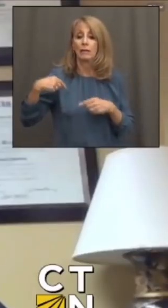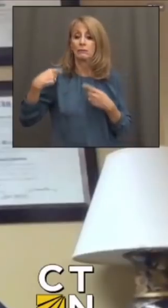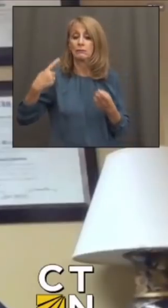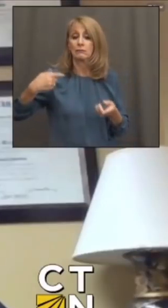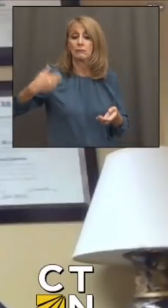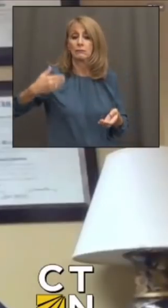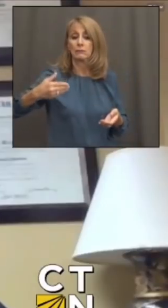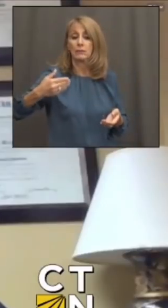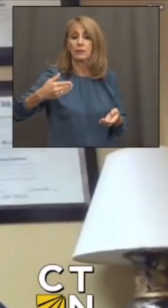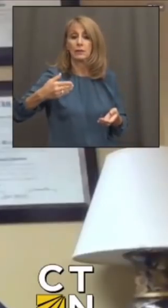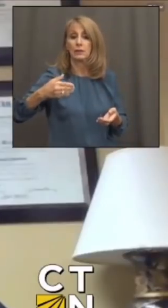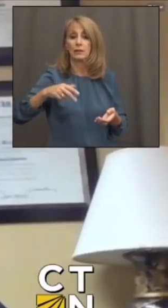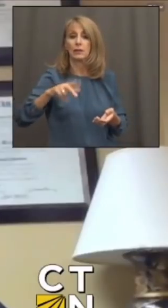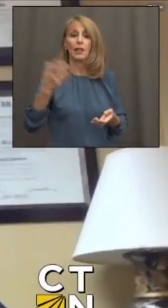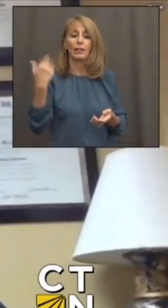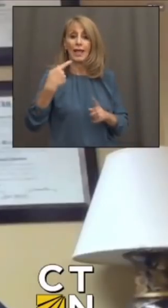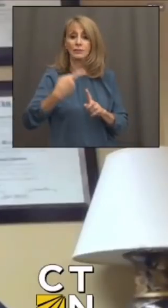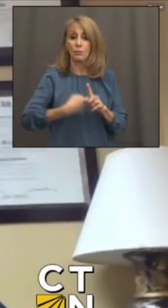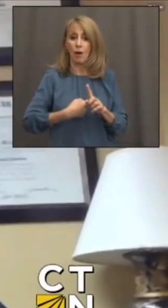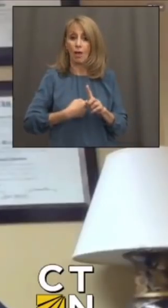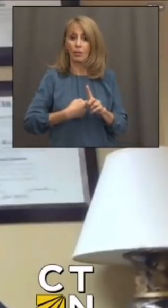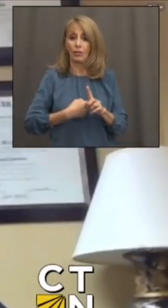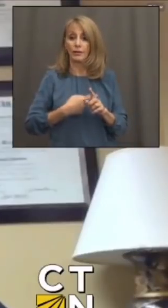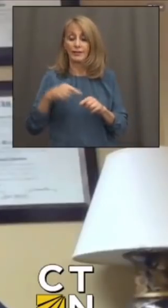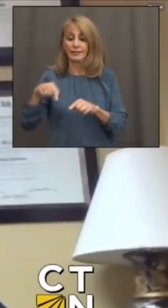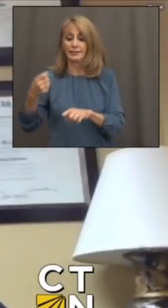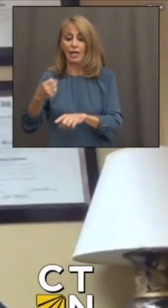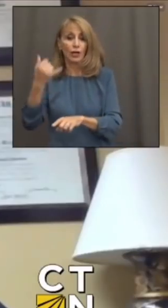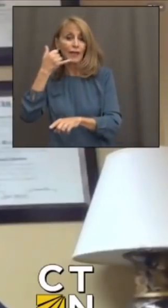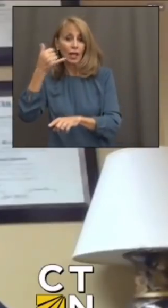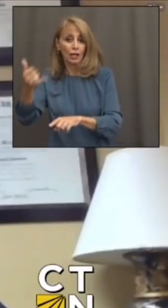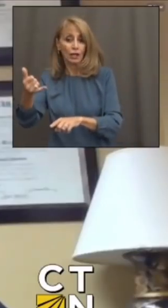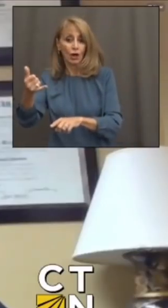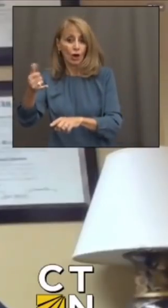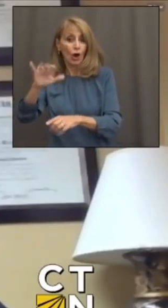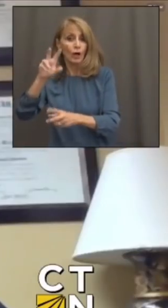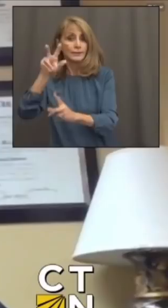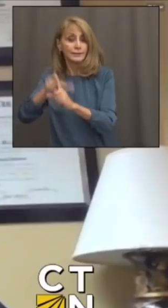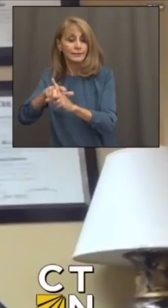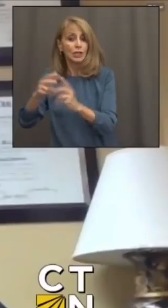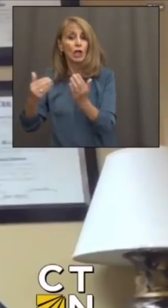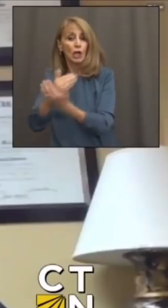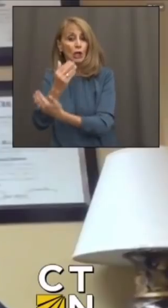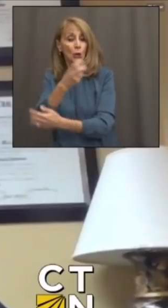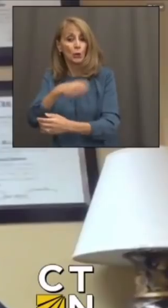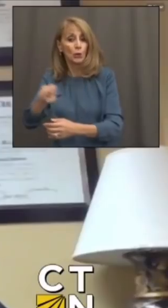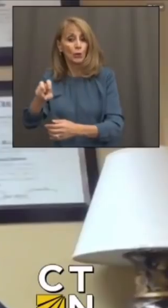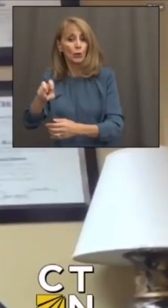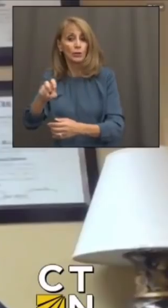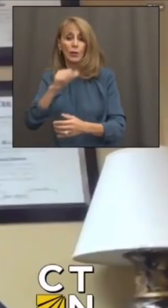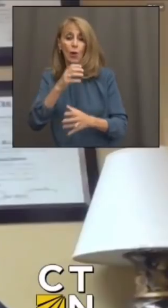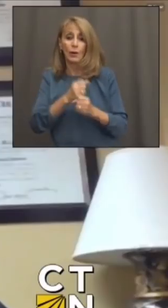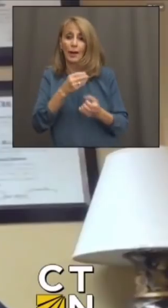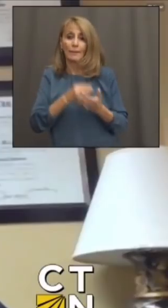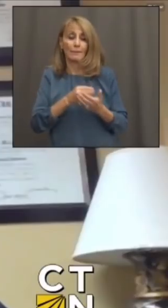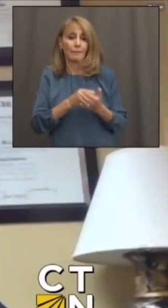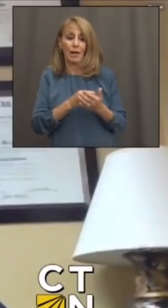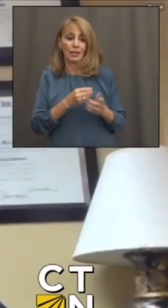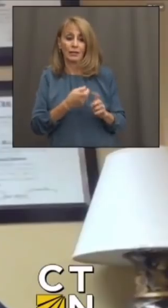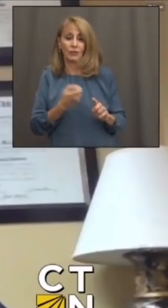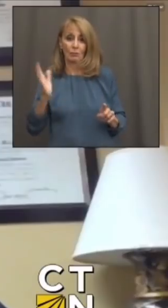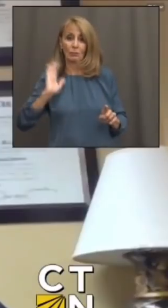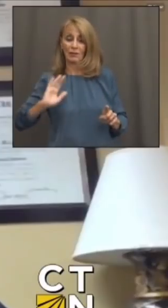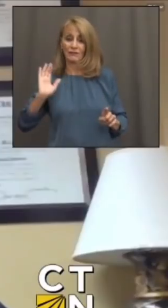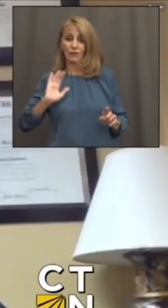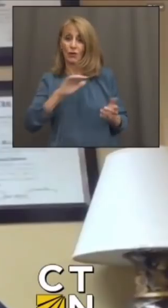big rate last month when they call Saturday, they're not going to be giving money back for what they will continue